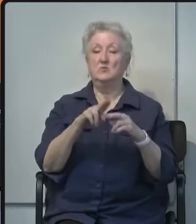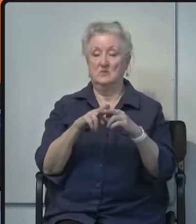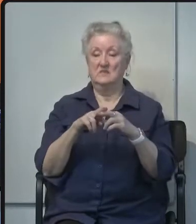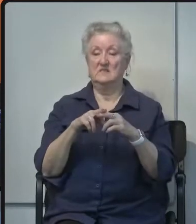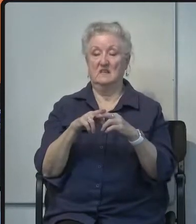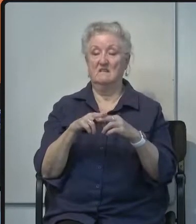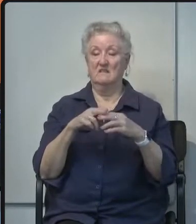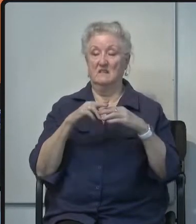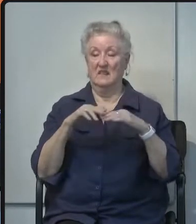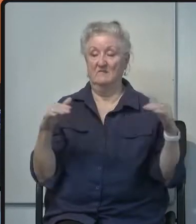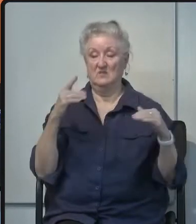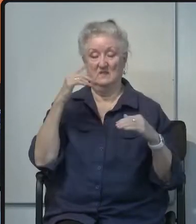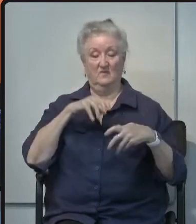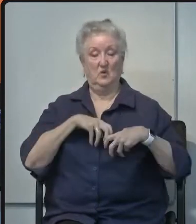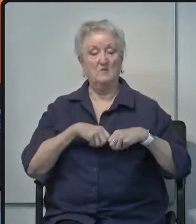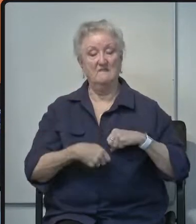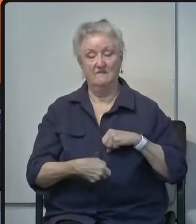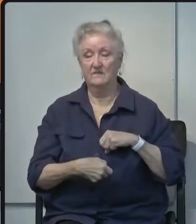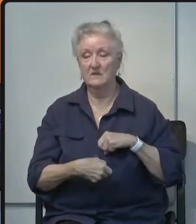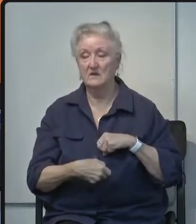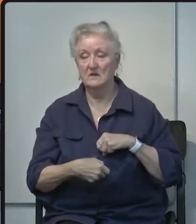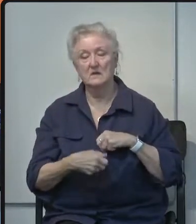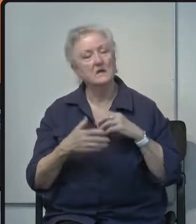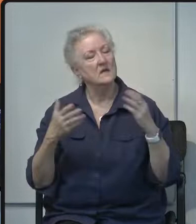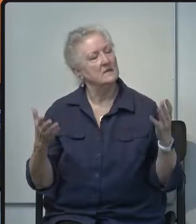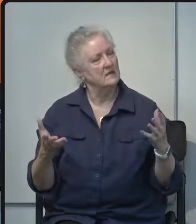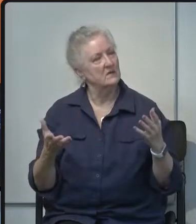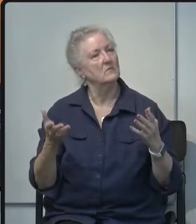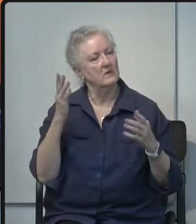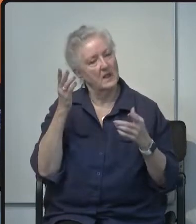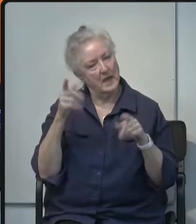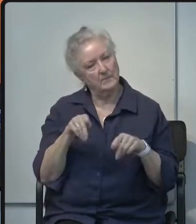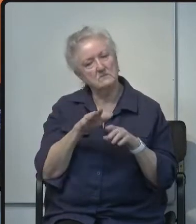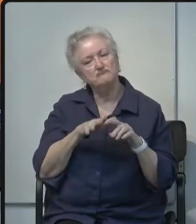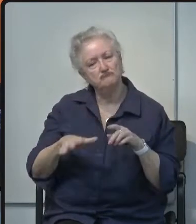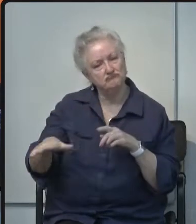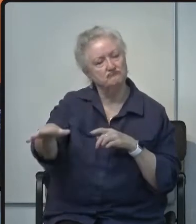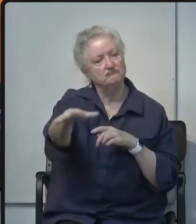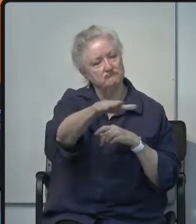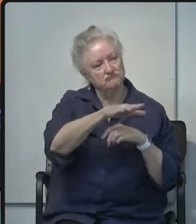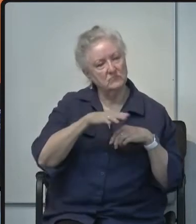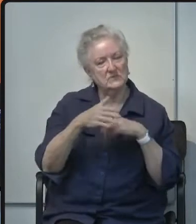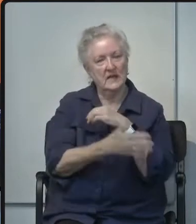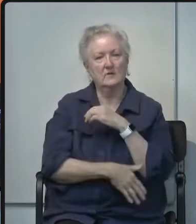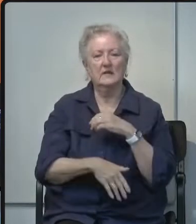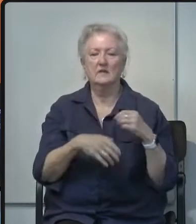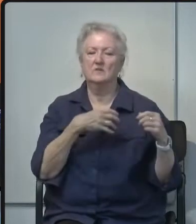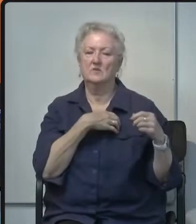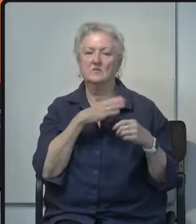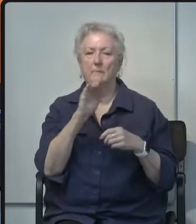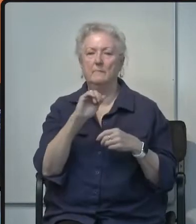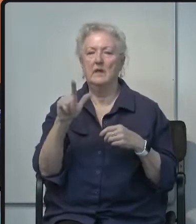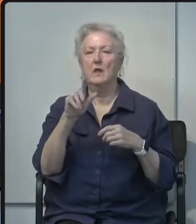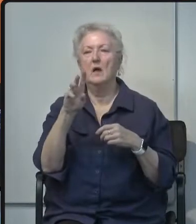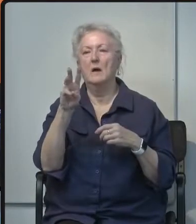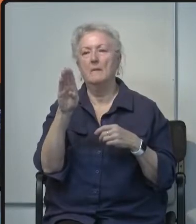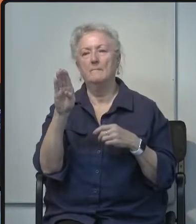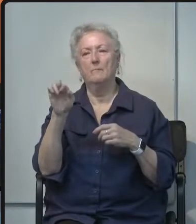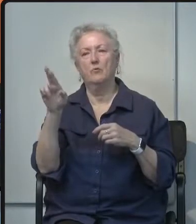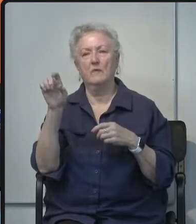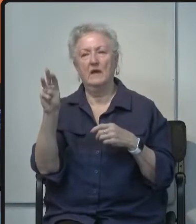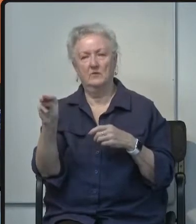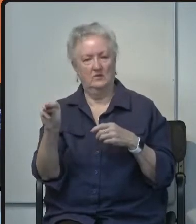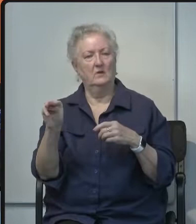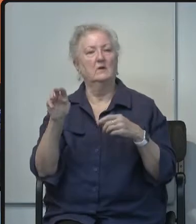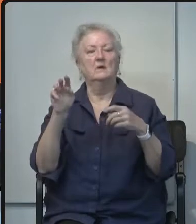and fear that will be happening across the county so um sheriff bill brown mentioned last week about domestic disturbance